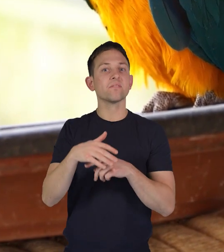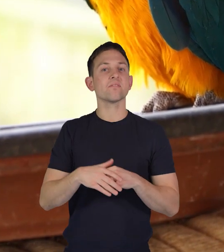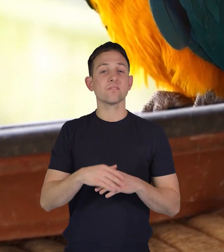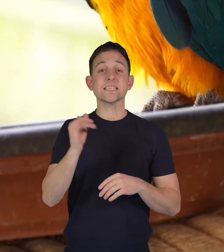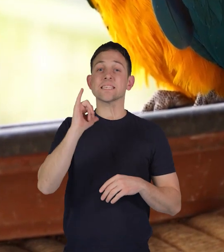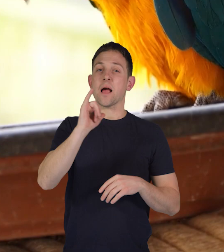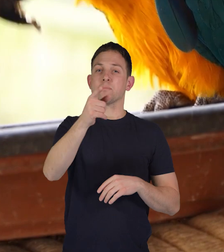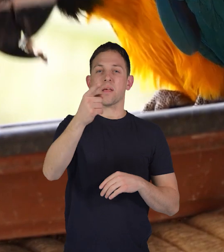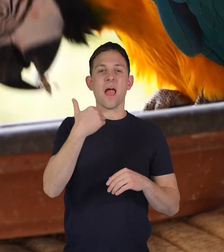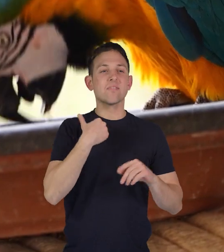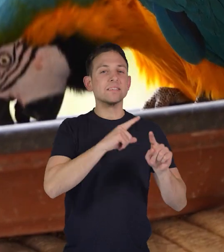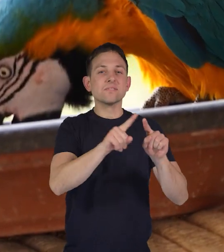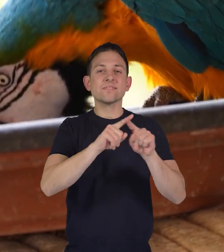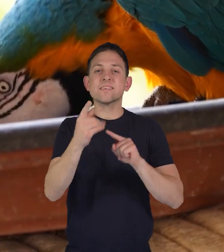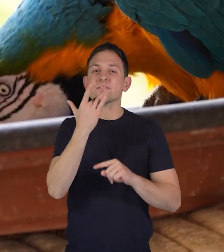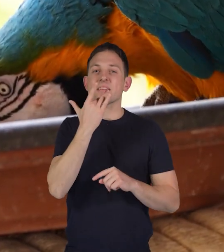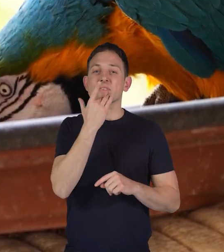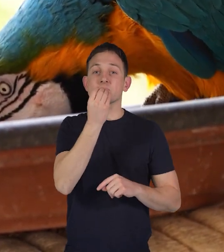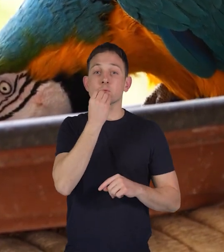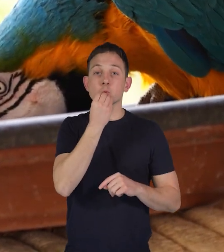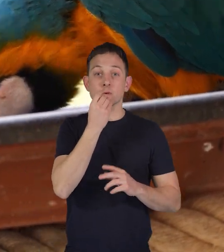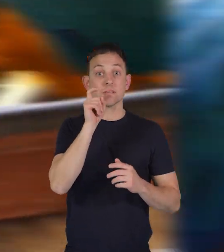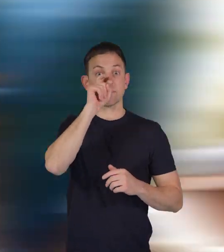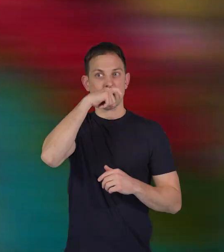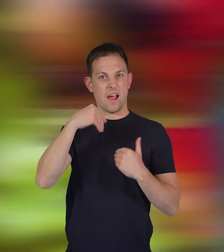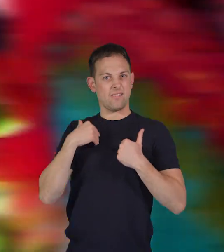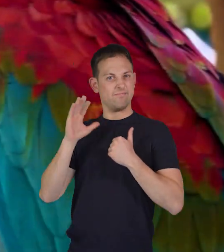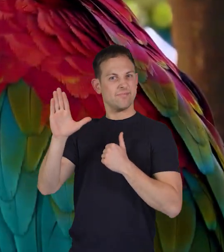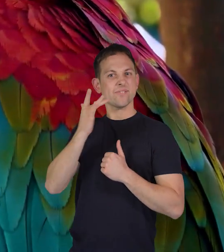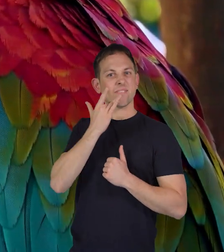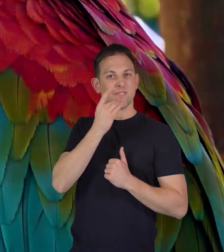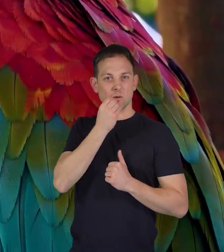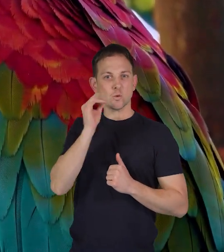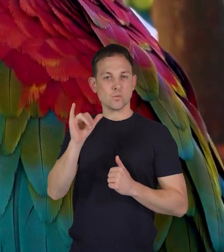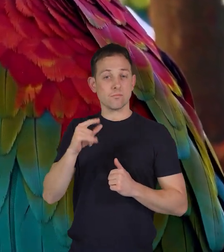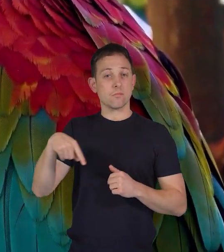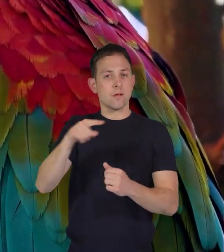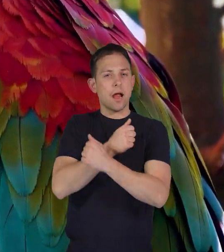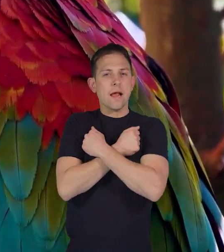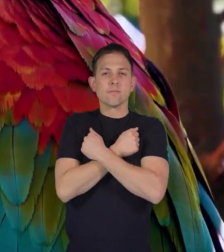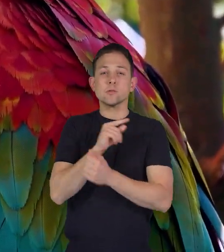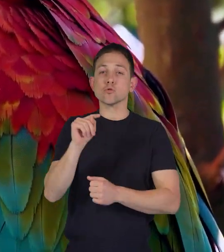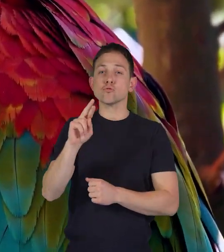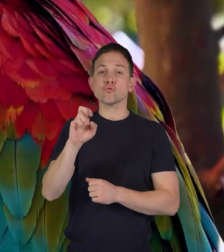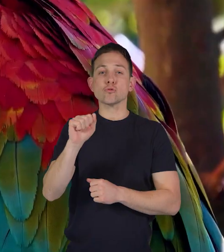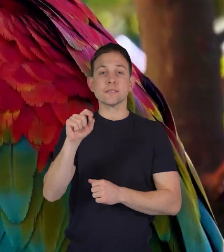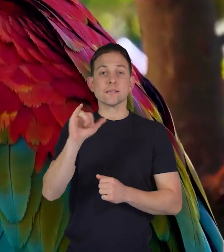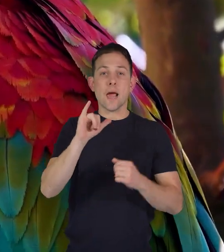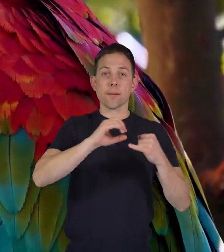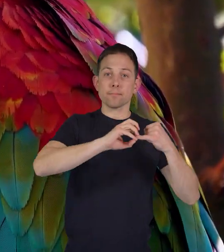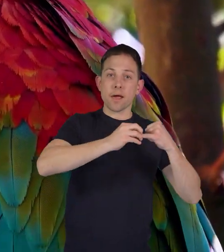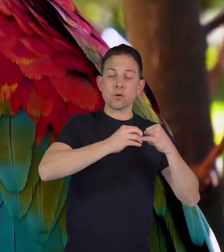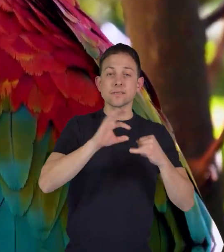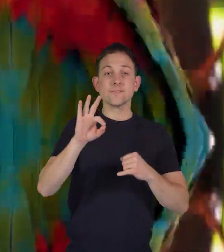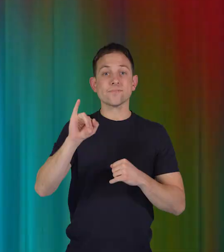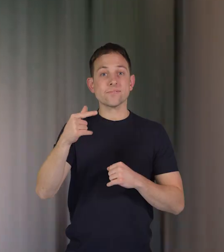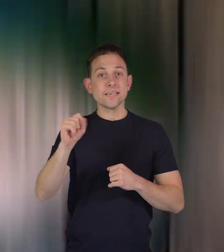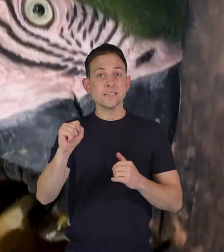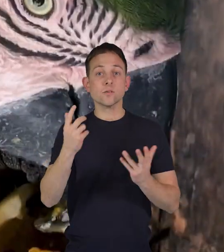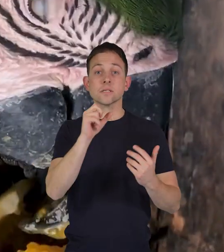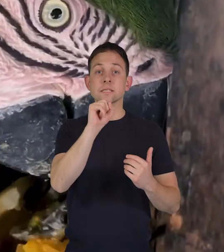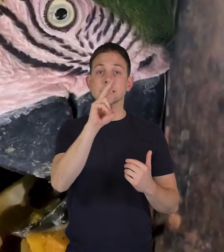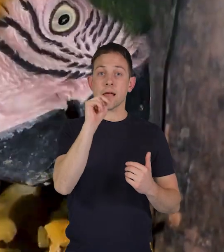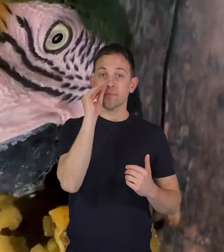you have different favorite foods, parrots have theirs too. They love treats such as berries, figs, and sunflower seeds.